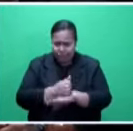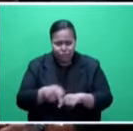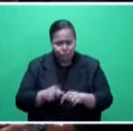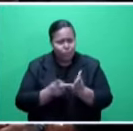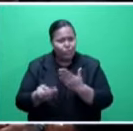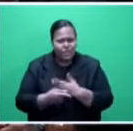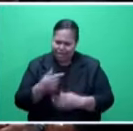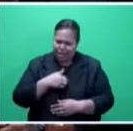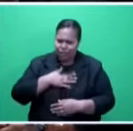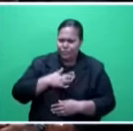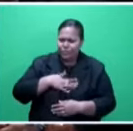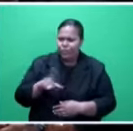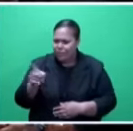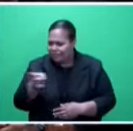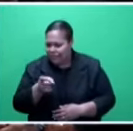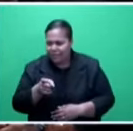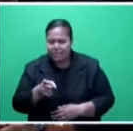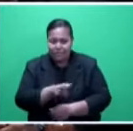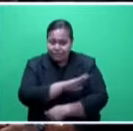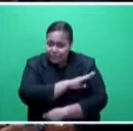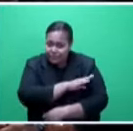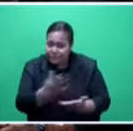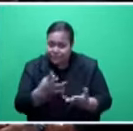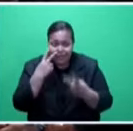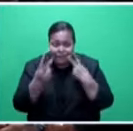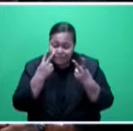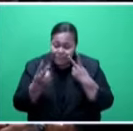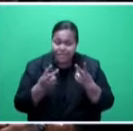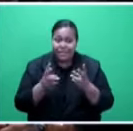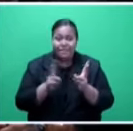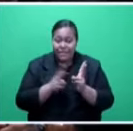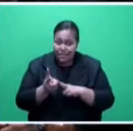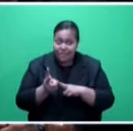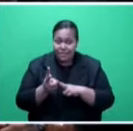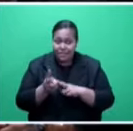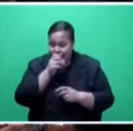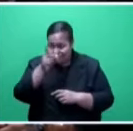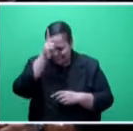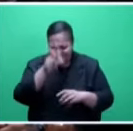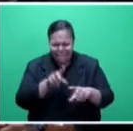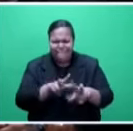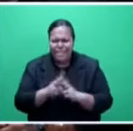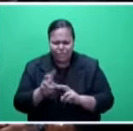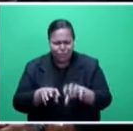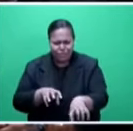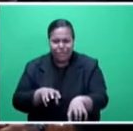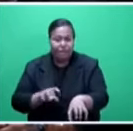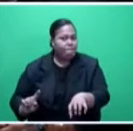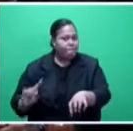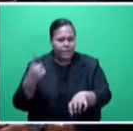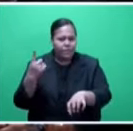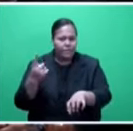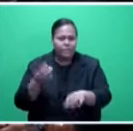I wish to invite the Honorable Minister to please go and visit the village of Narikoso in the Tikinok Ono in Kandabu. This village was one of the first